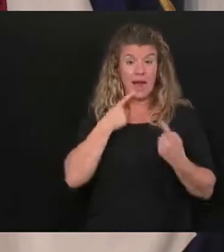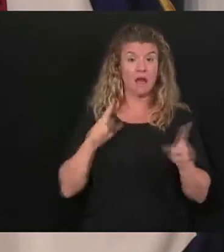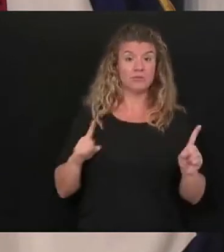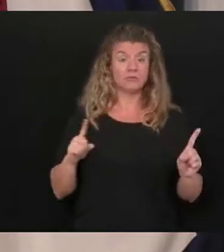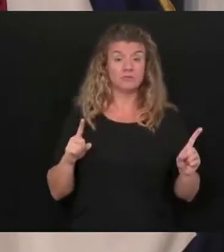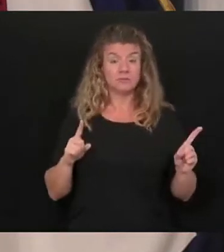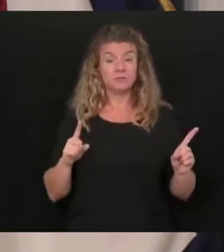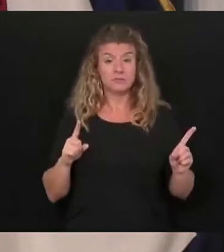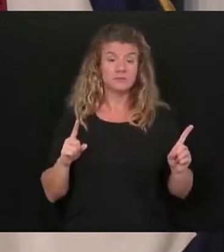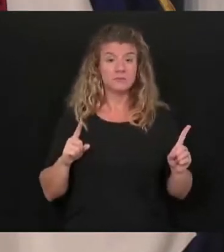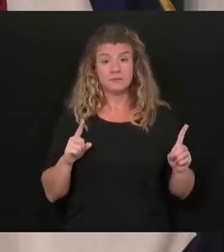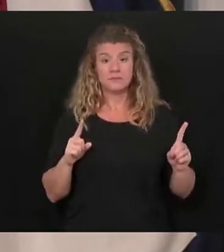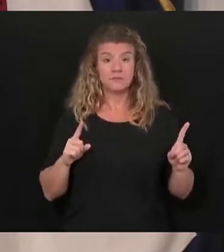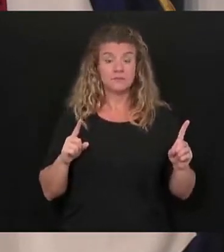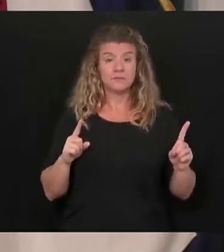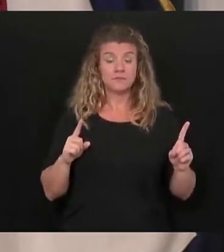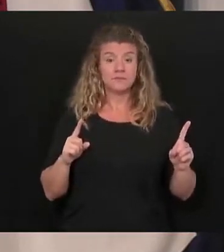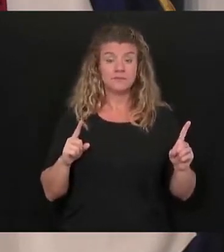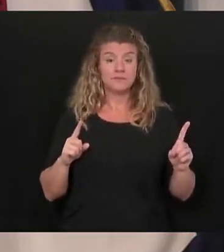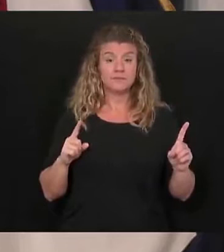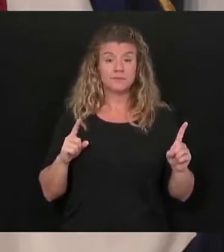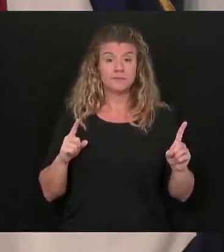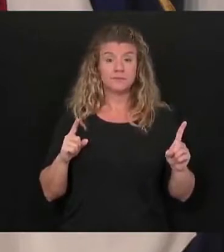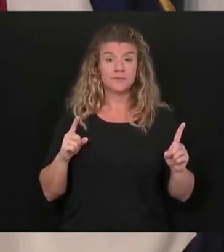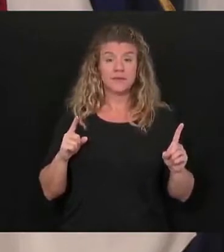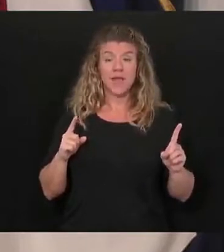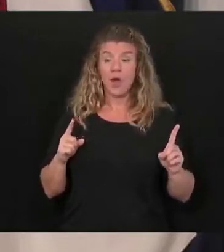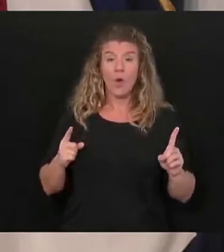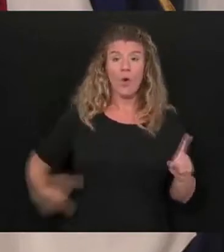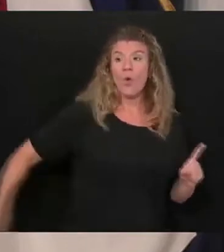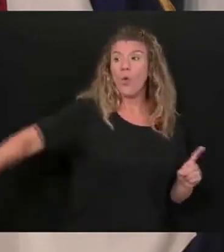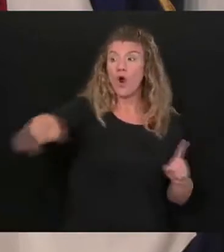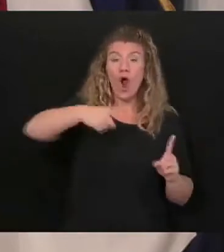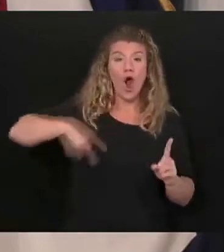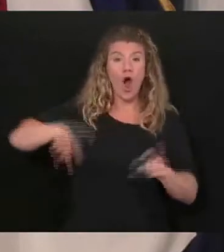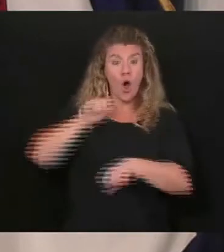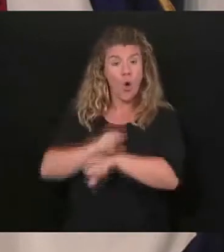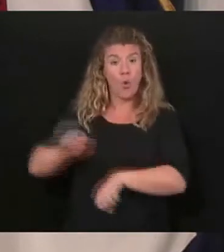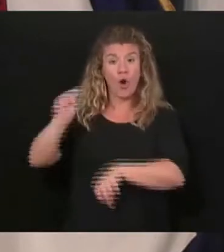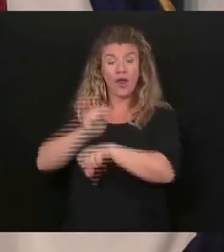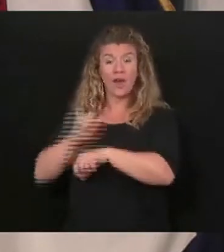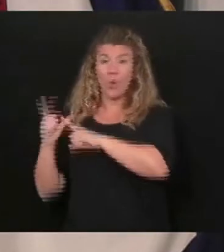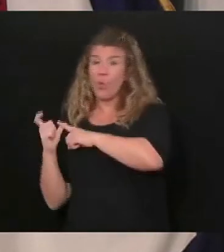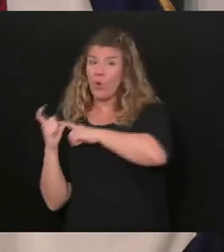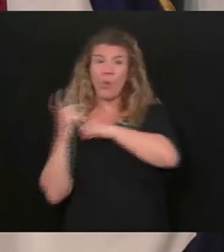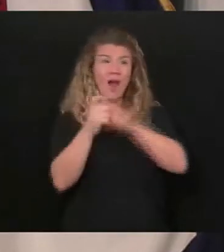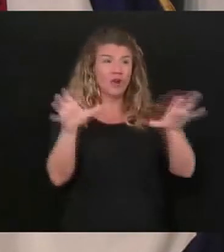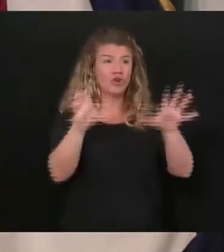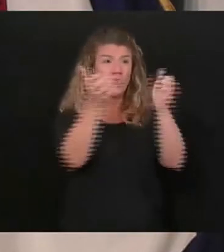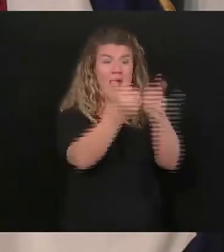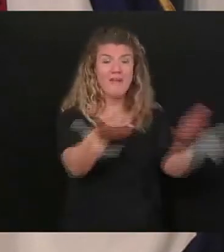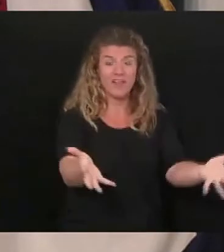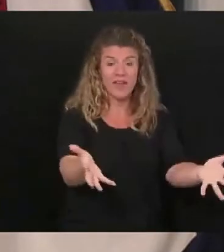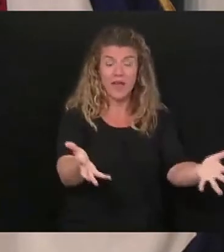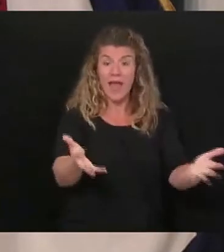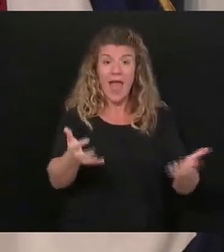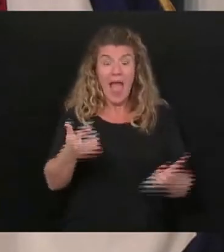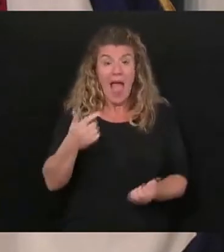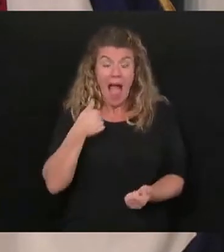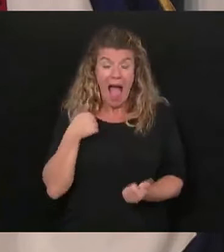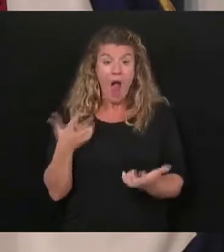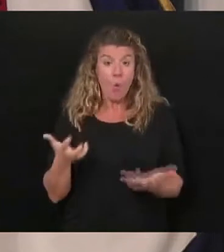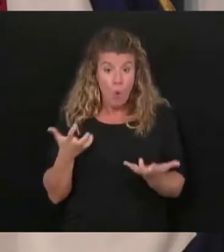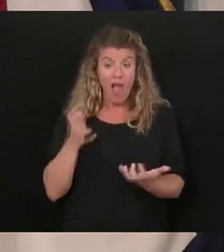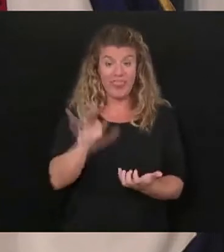everybody's running to the fire and everybody's doing anything and everything we can do. I want our local health